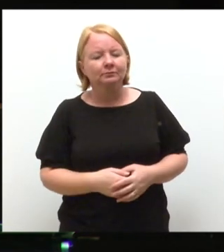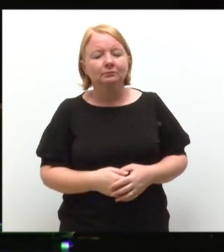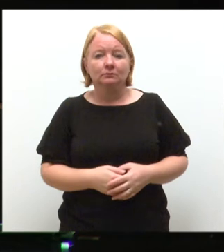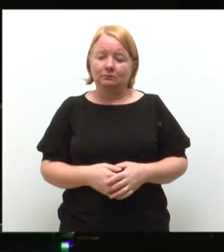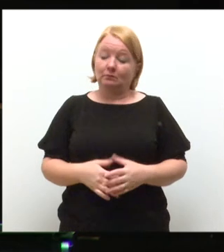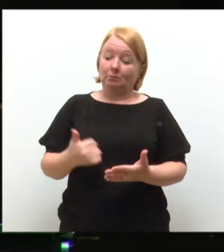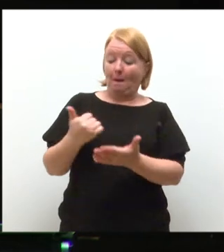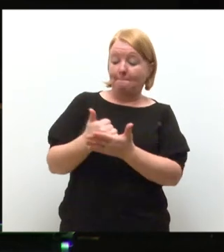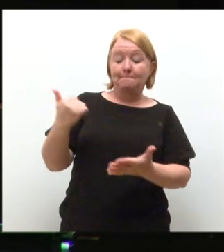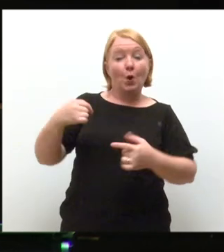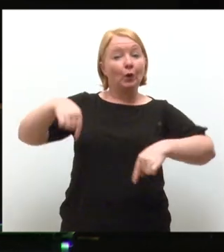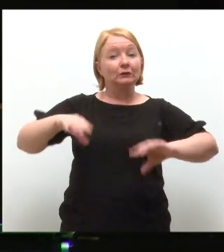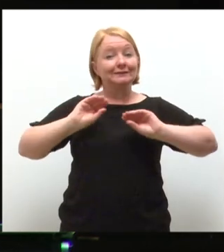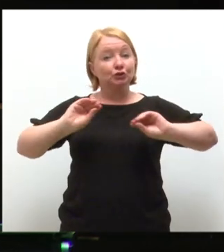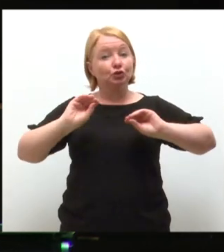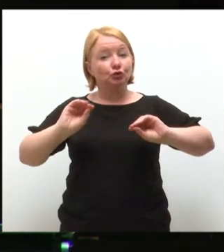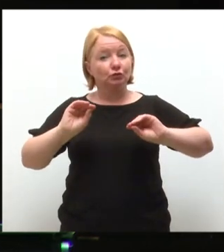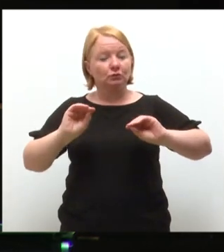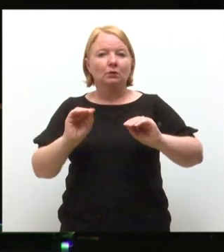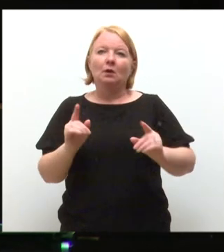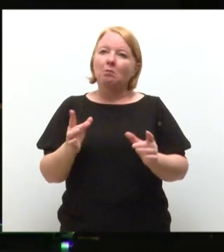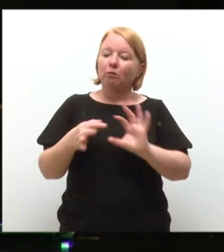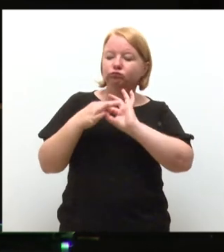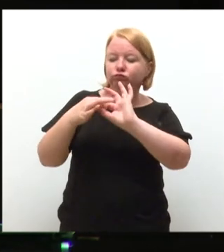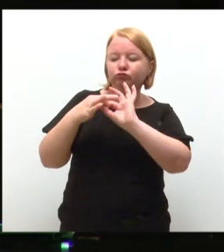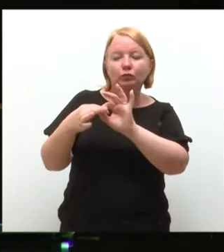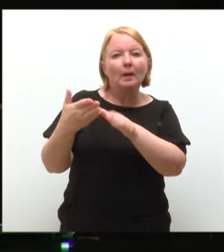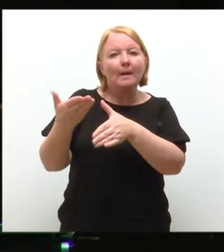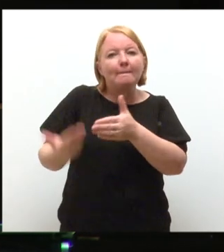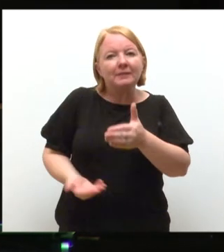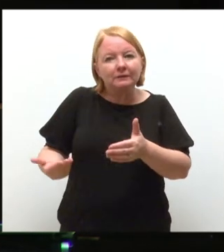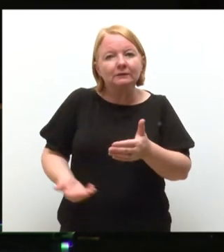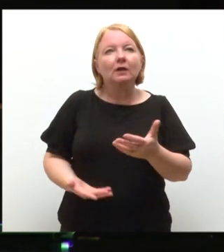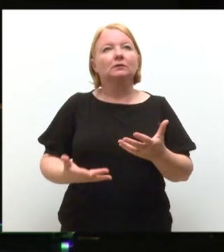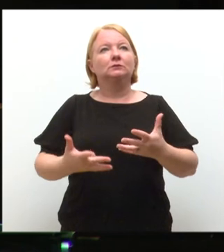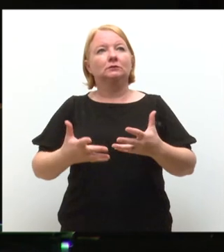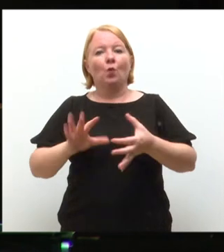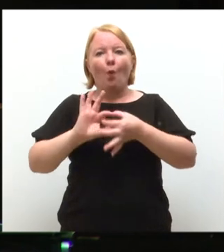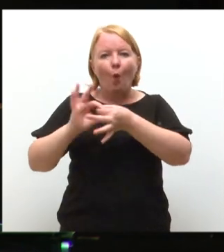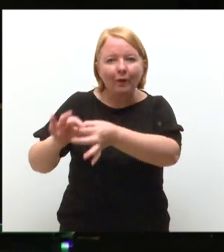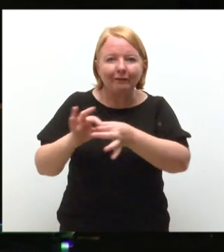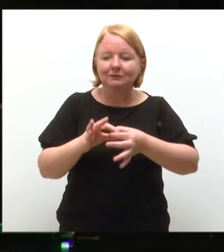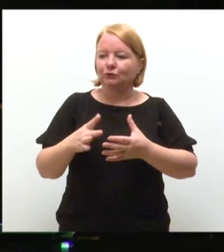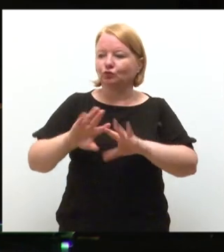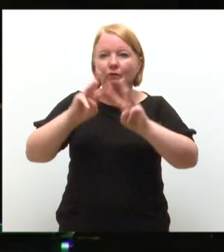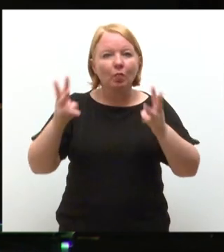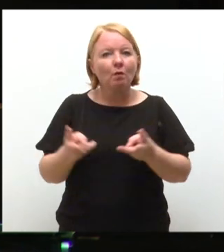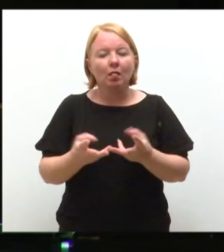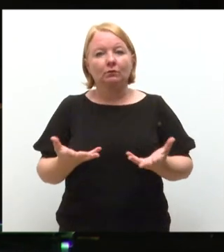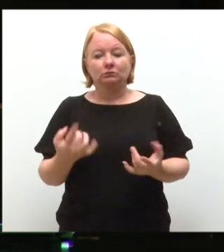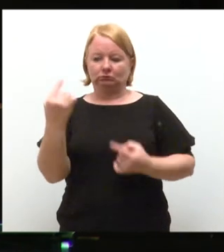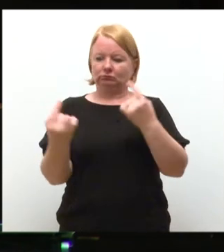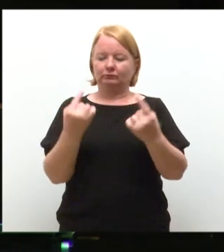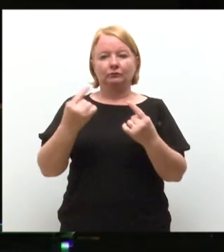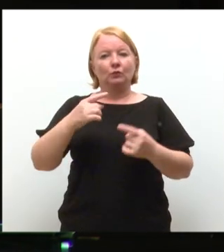excellent teaching, we provide the opportunities to work with businesses and organisations all over the world. Your Students'